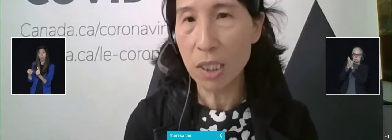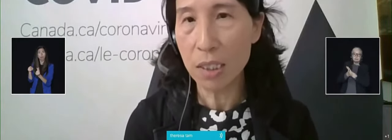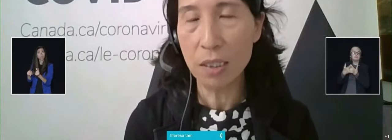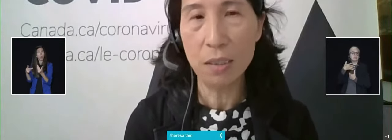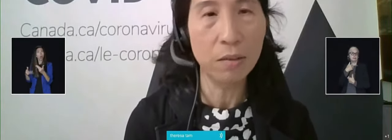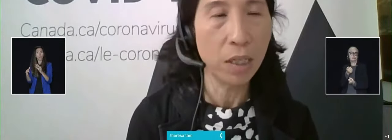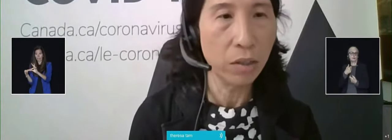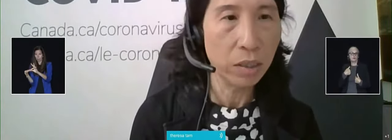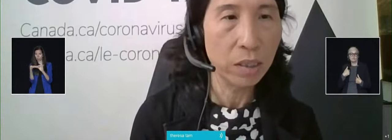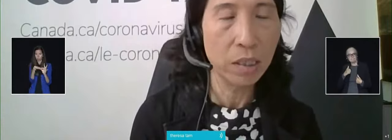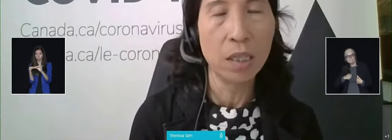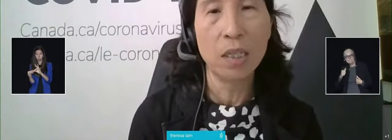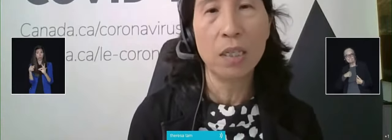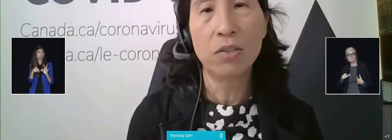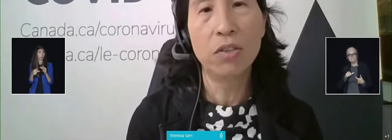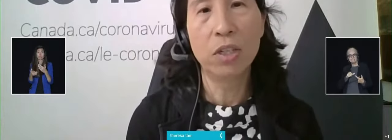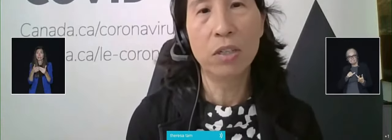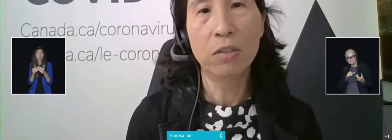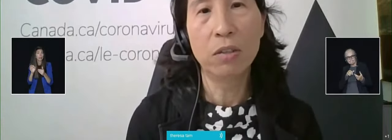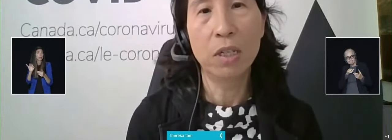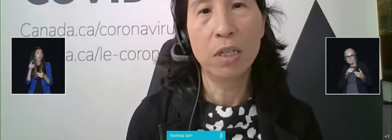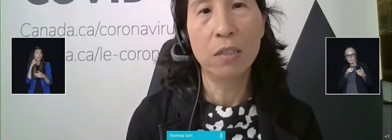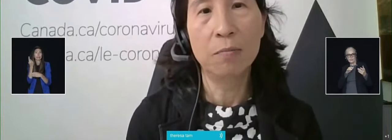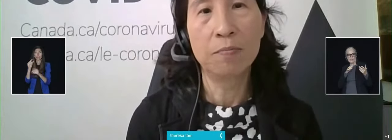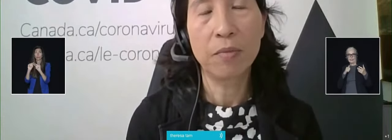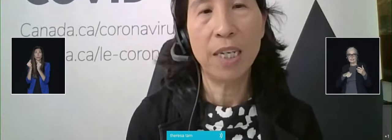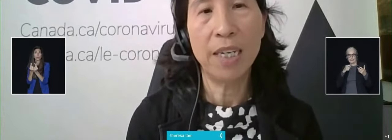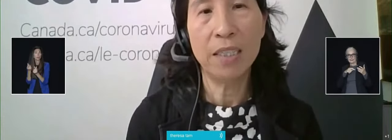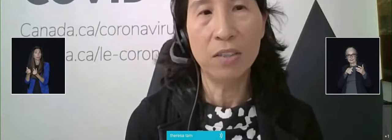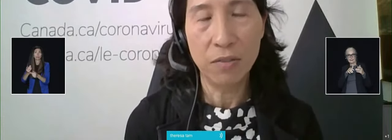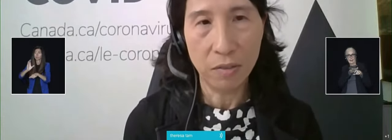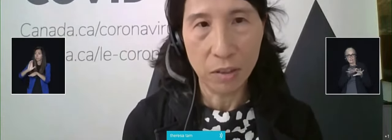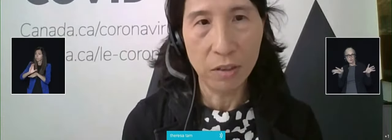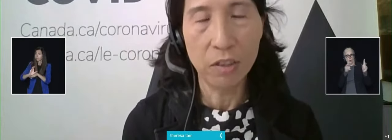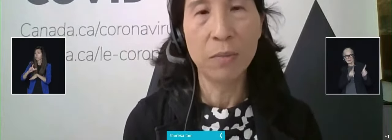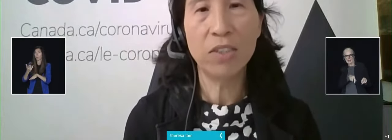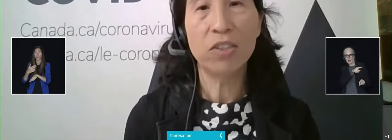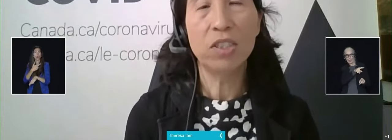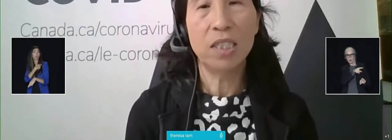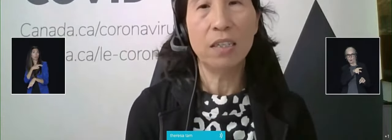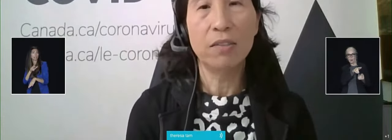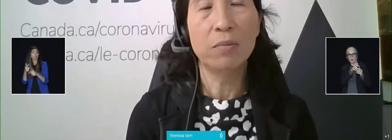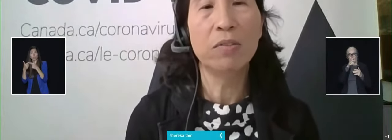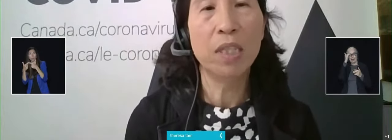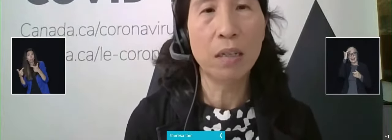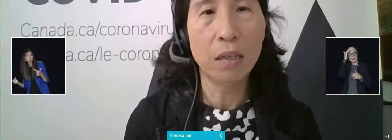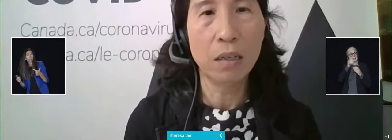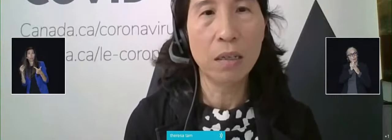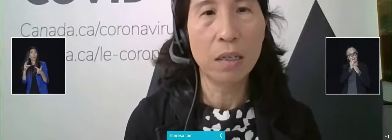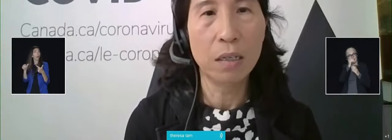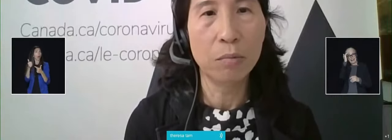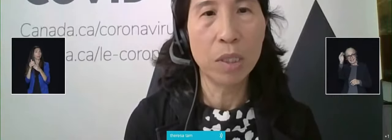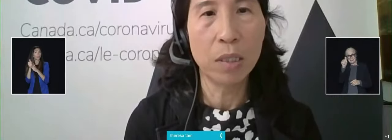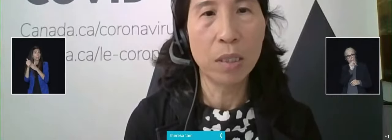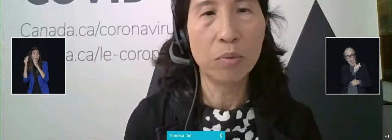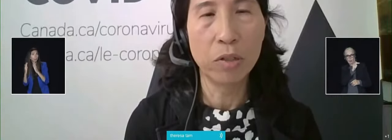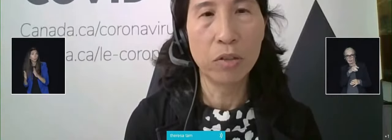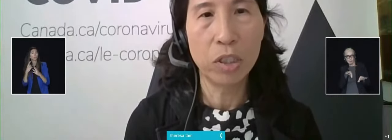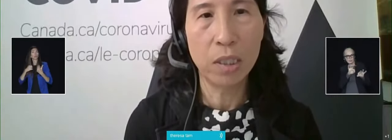whether they're religious leaders or others. So, Anne, you mentioned yourself some of the other